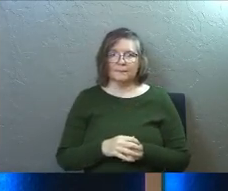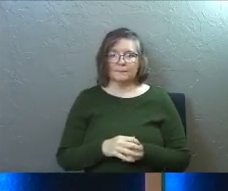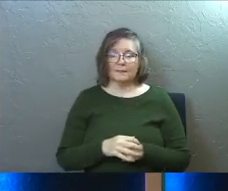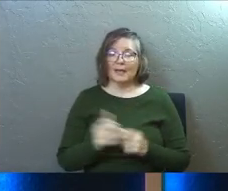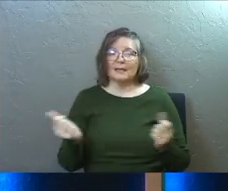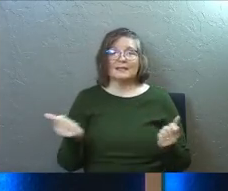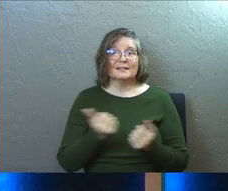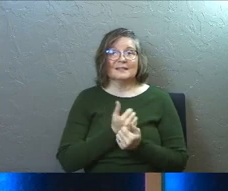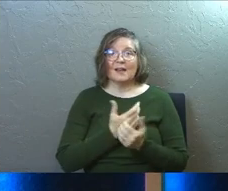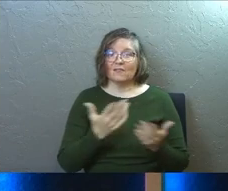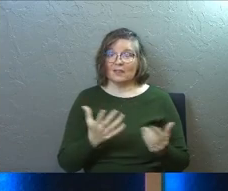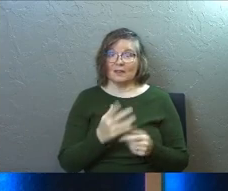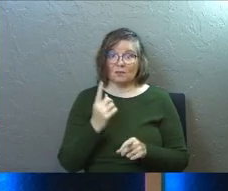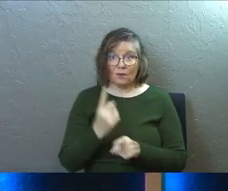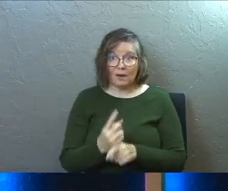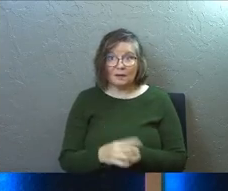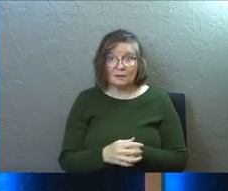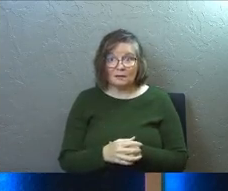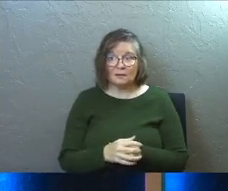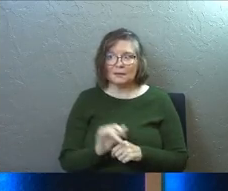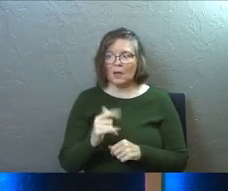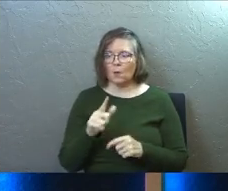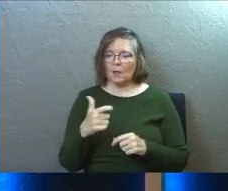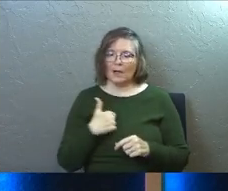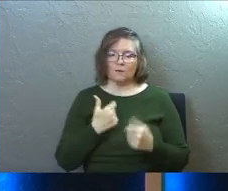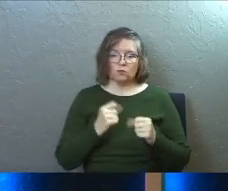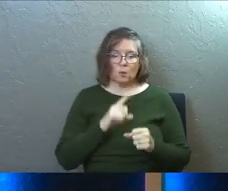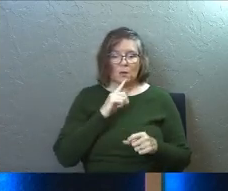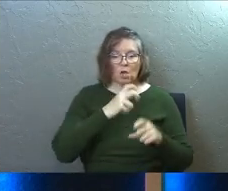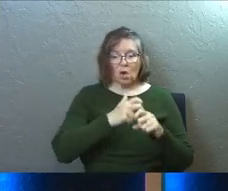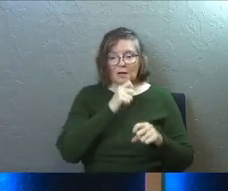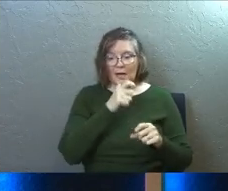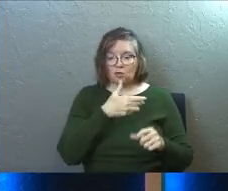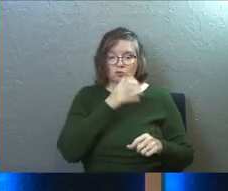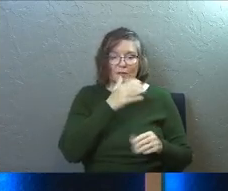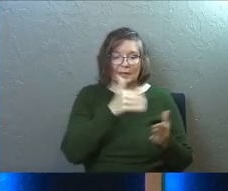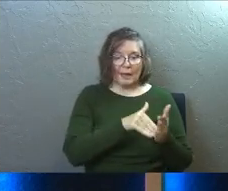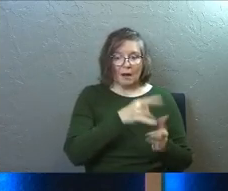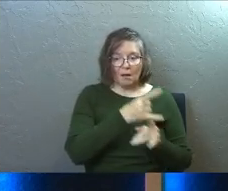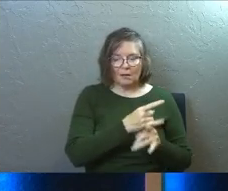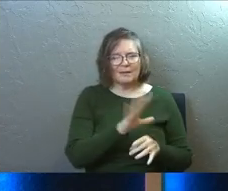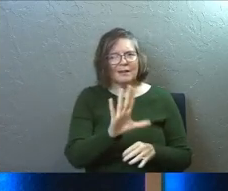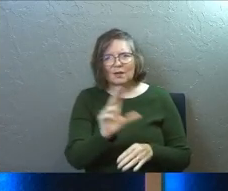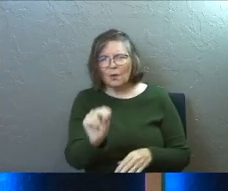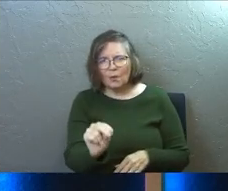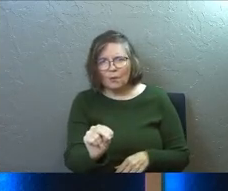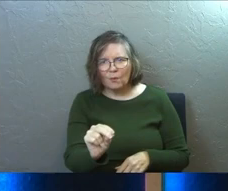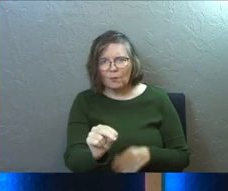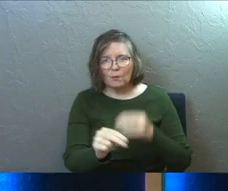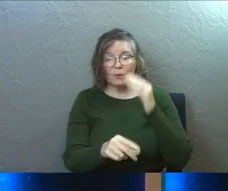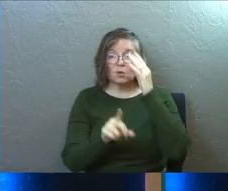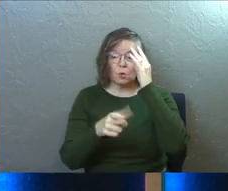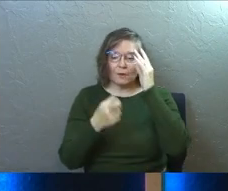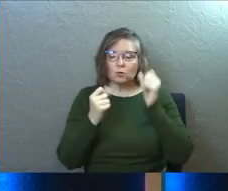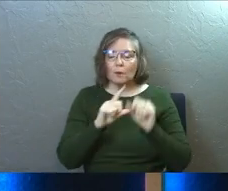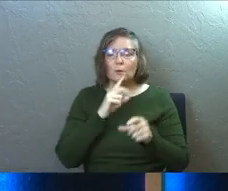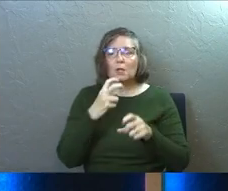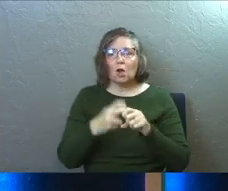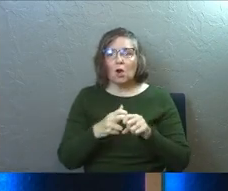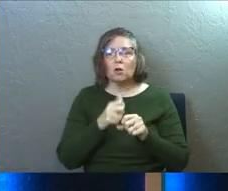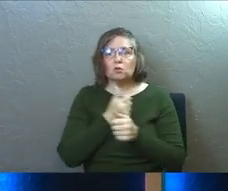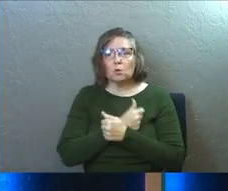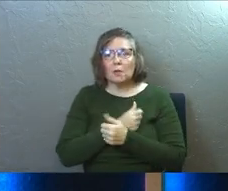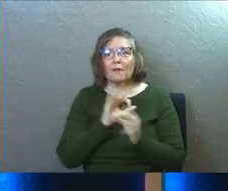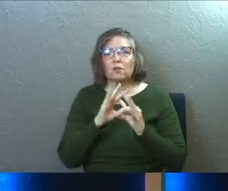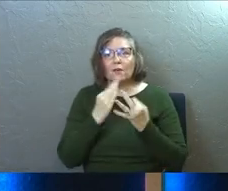And it's everything, right? It's like, well, I've got to try really hard not to drink again. No. You've got to try really